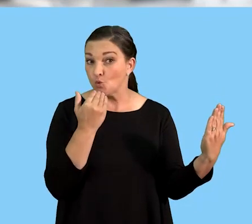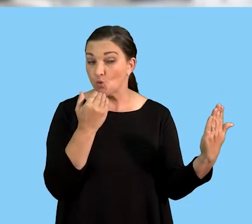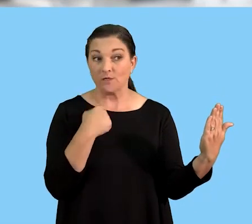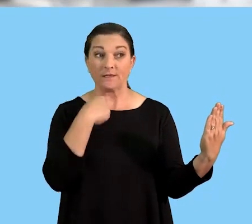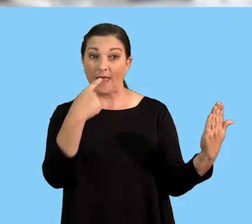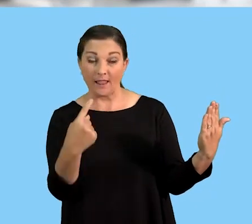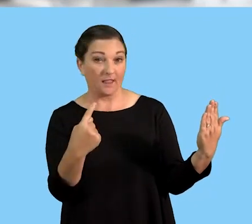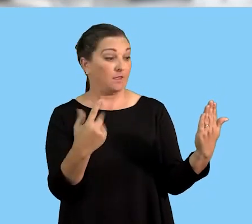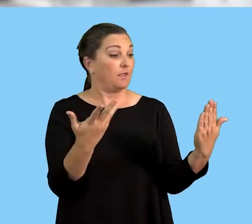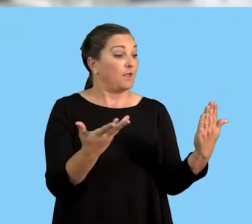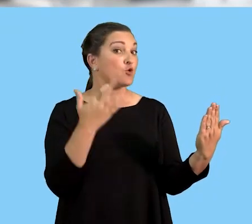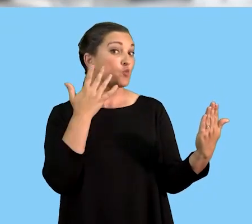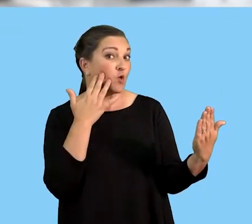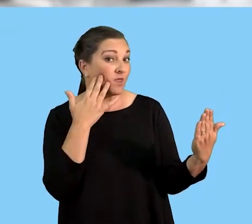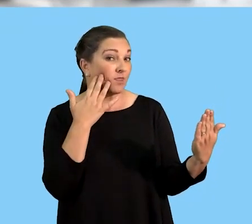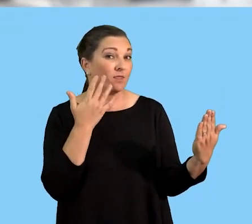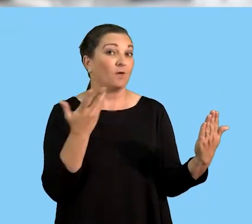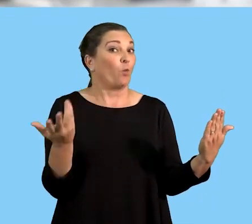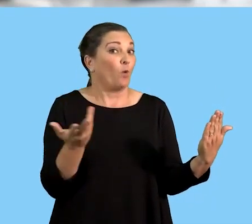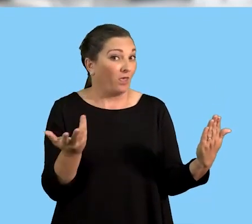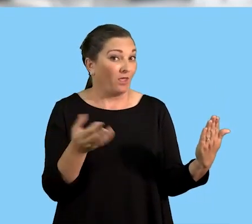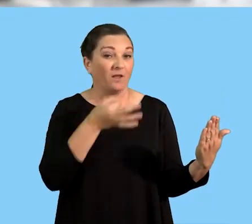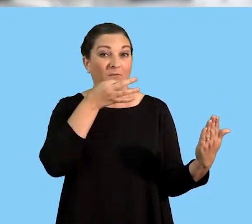to apply to, where and by when.